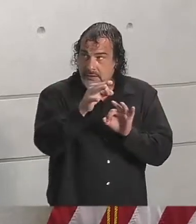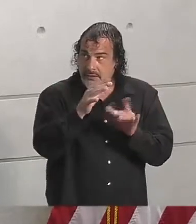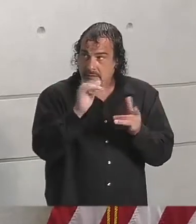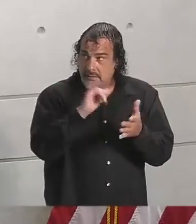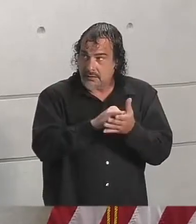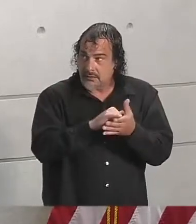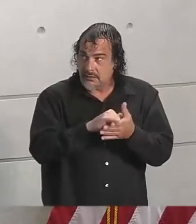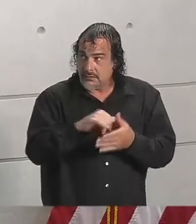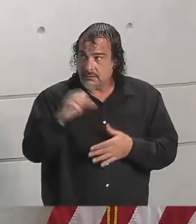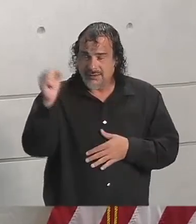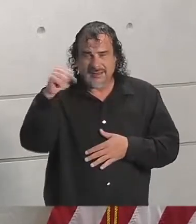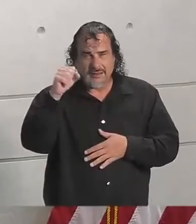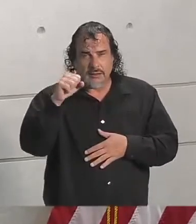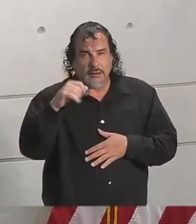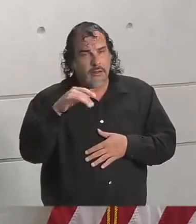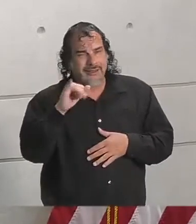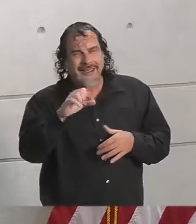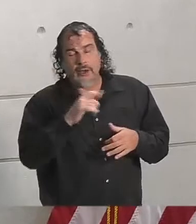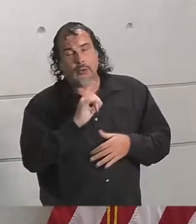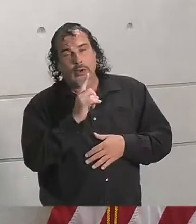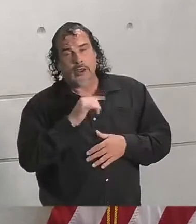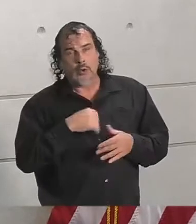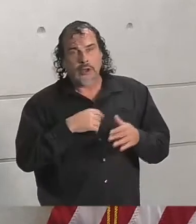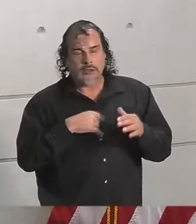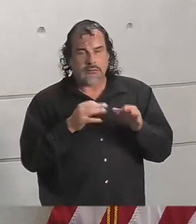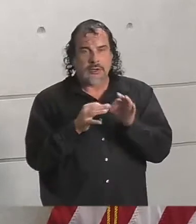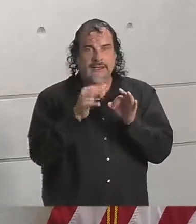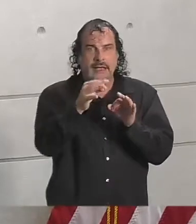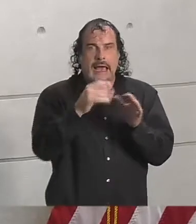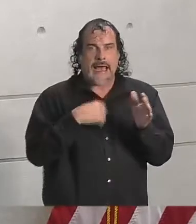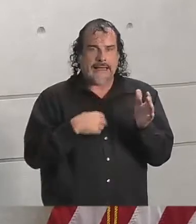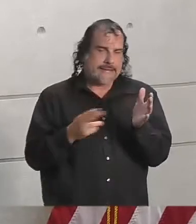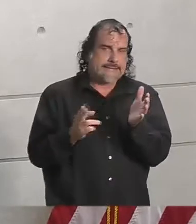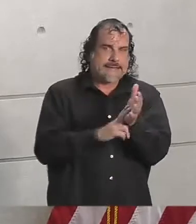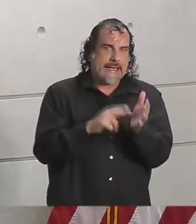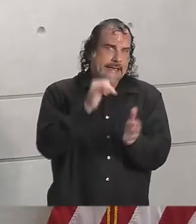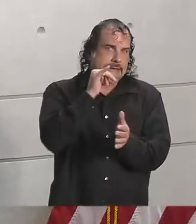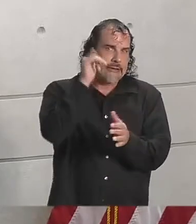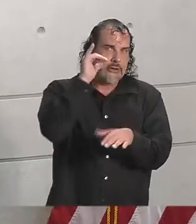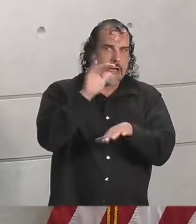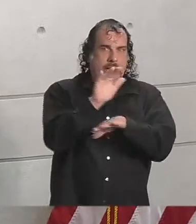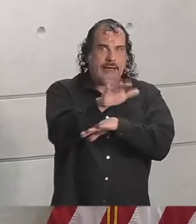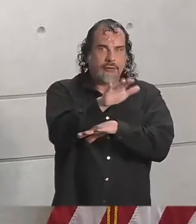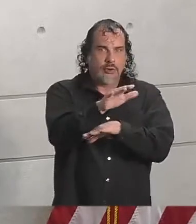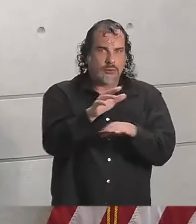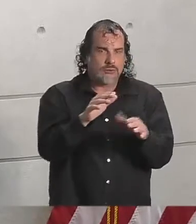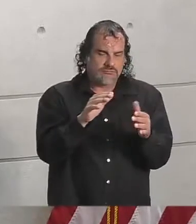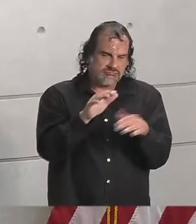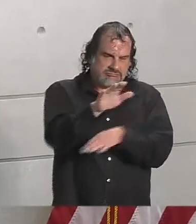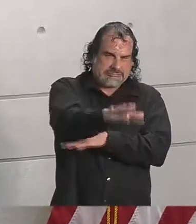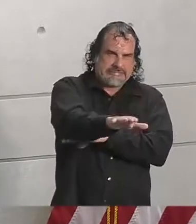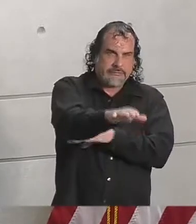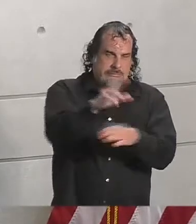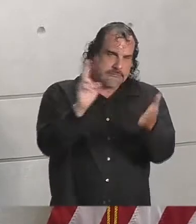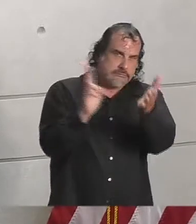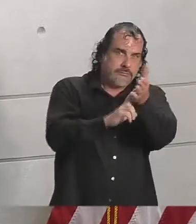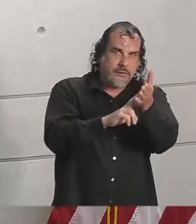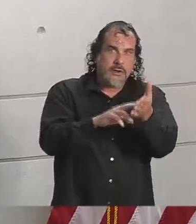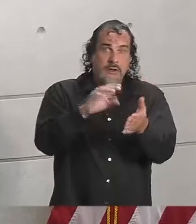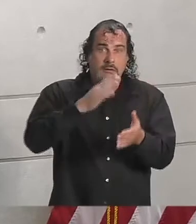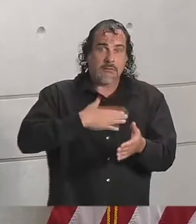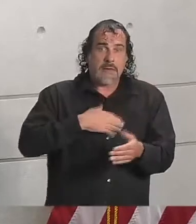everybody keeps doing? Yeah, so we actually extended the executive order. I signed it late yesterday afternoon. The executive order is